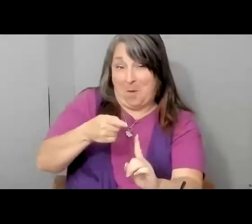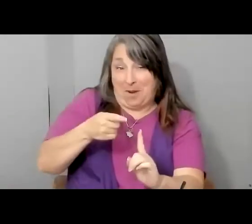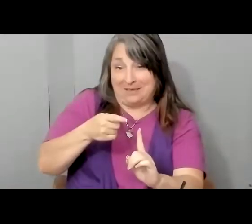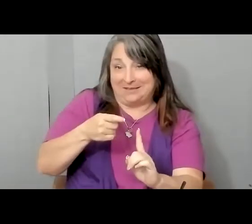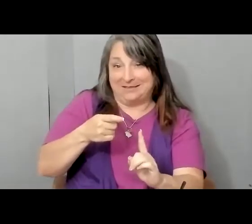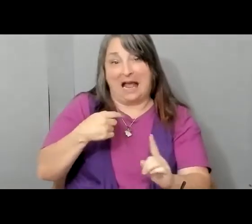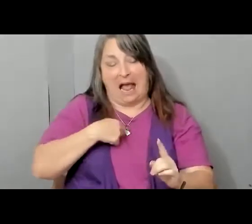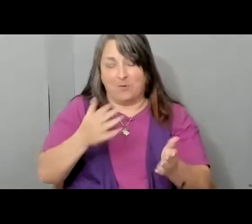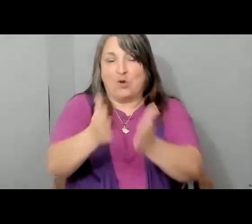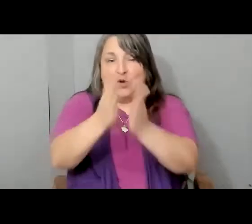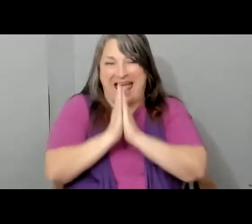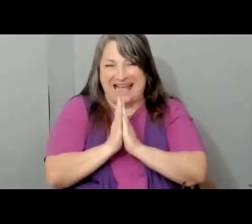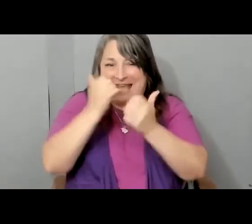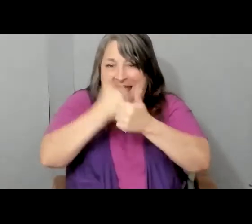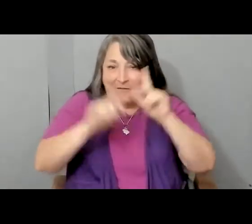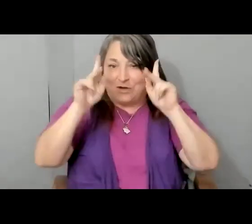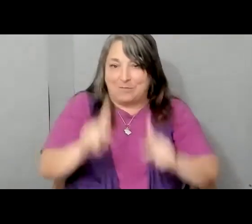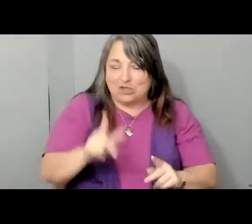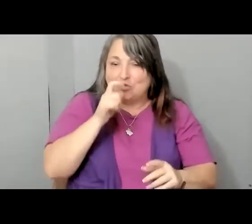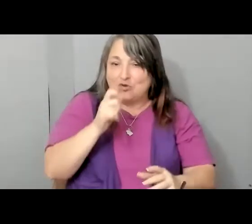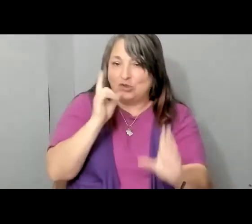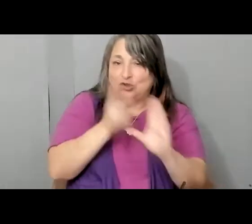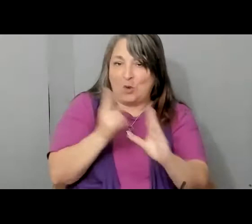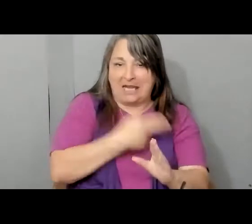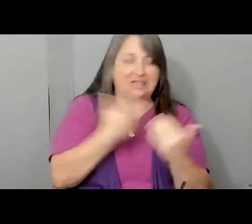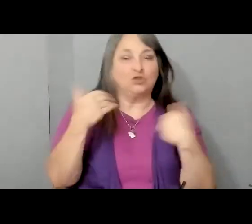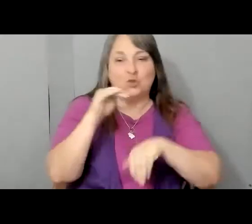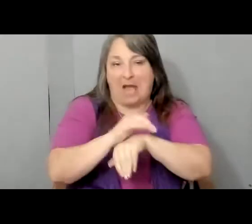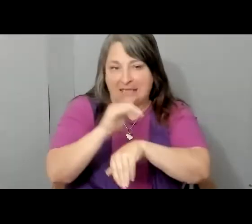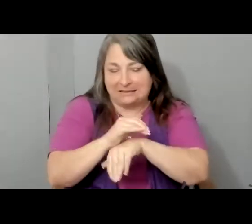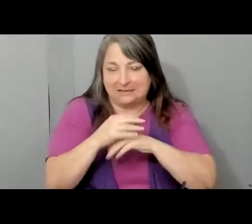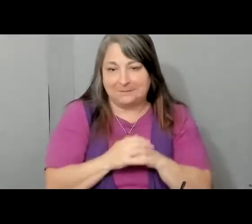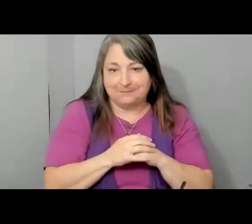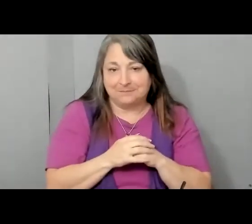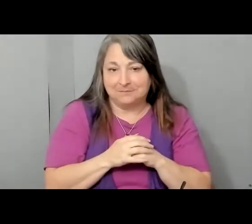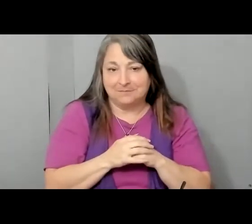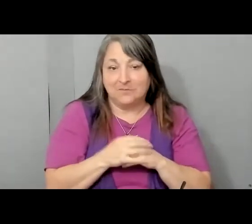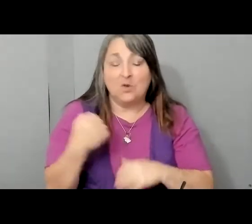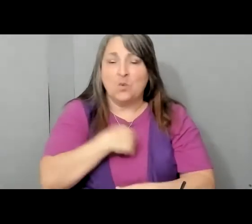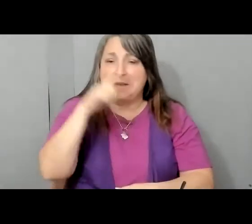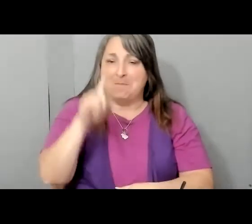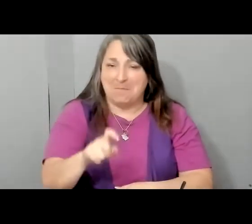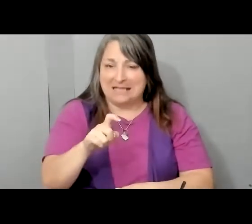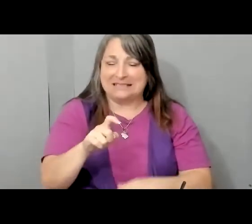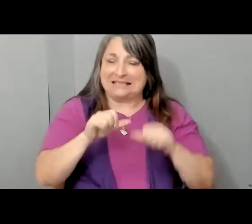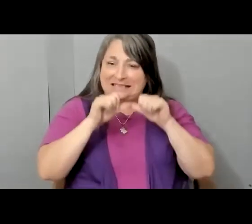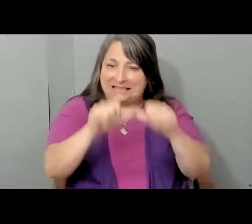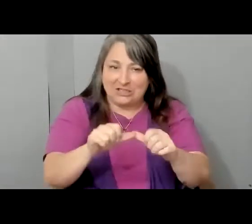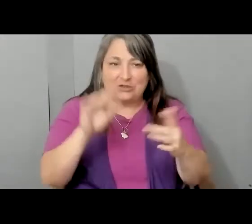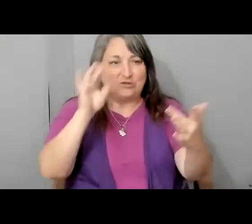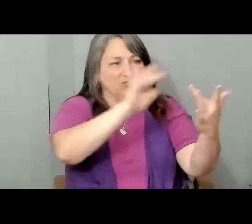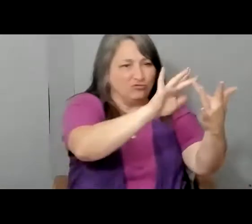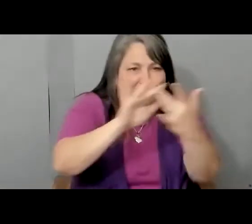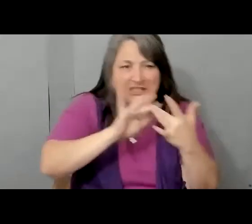of every one of you that is participating tonight, we need to make sure that we continue to reach out to the Latino